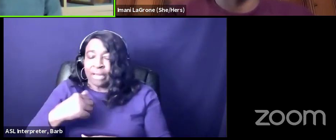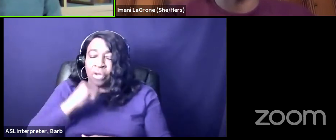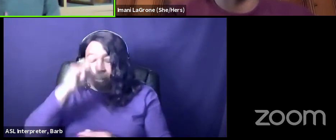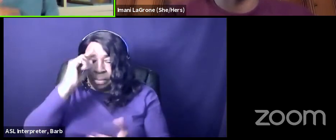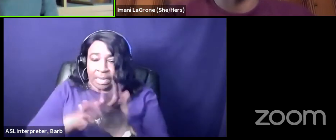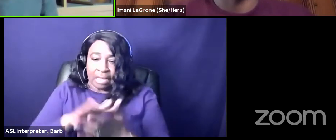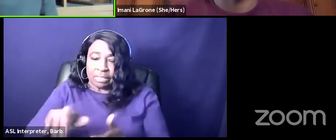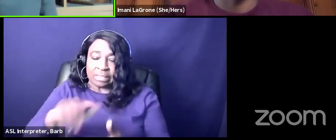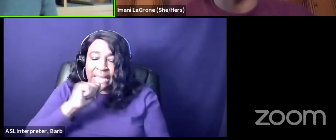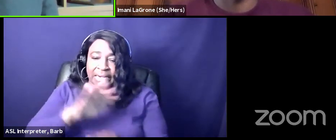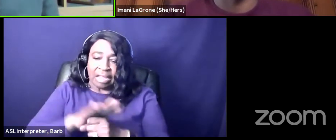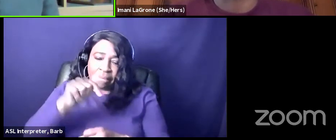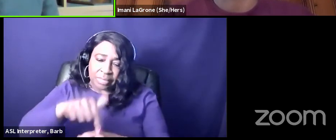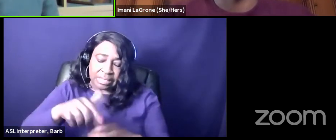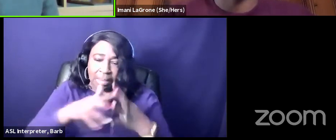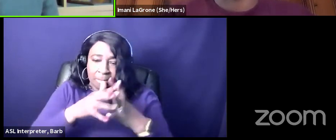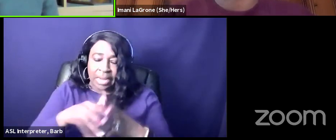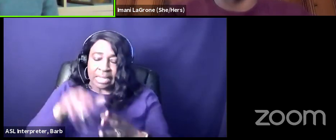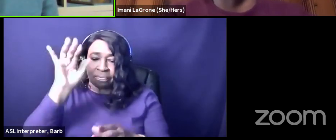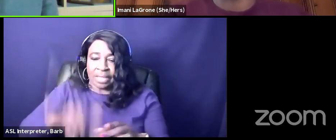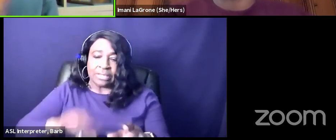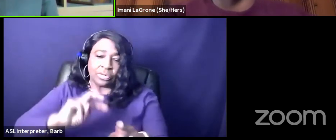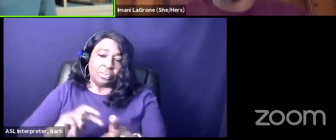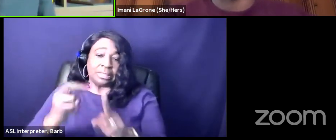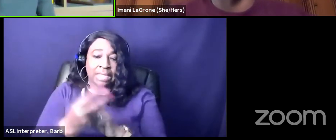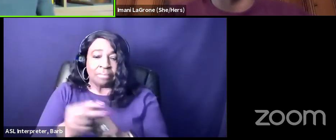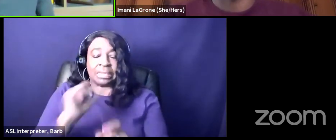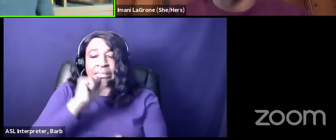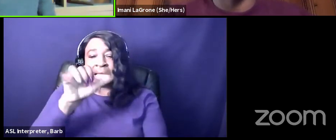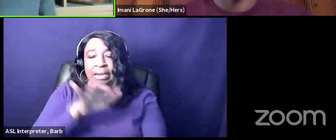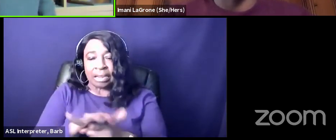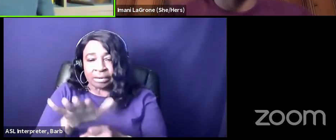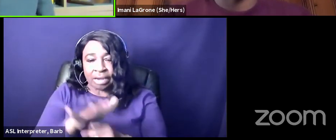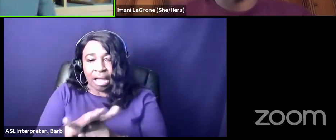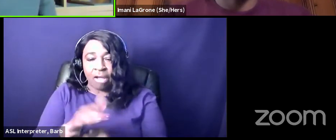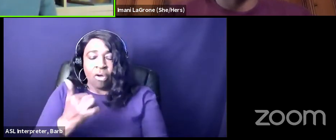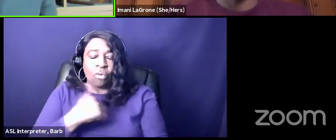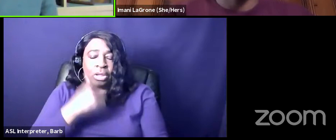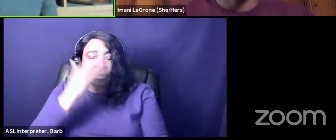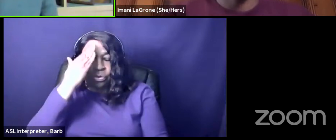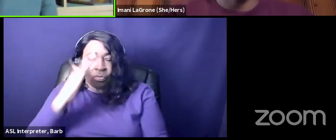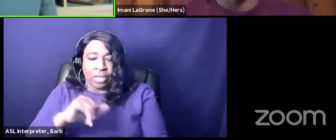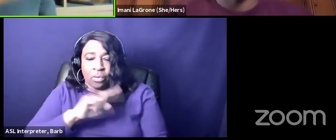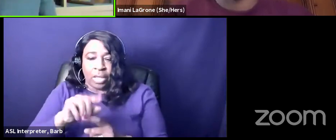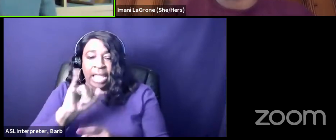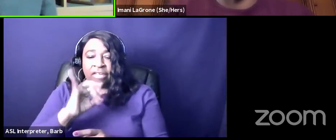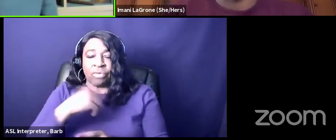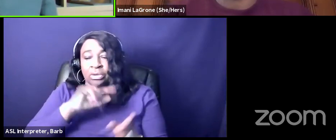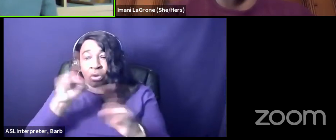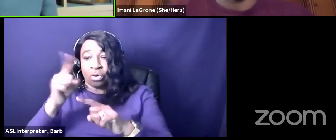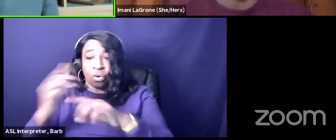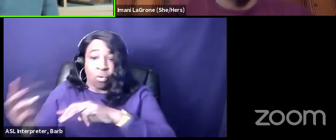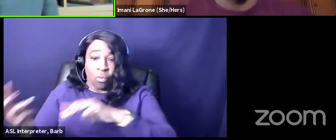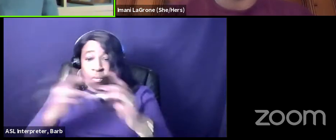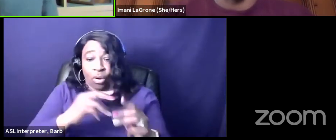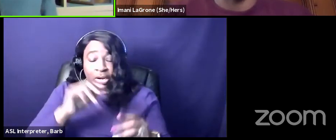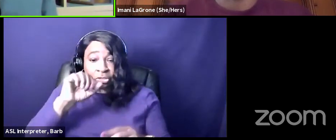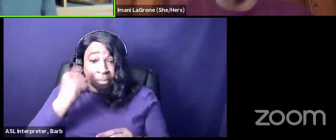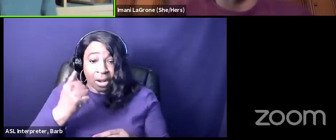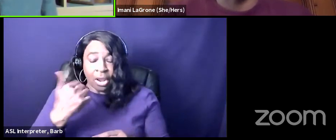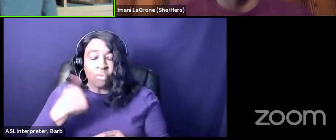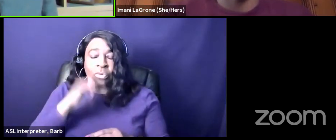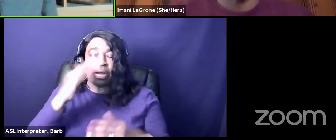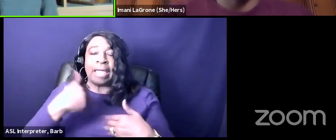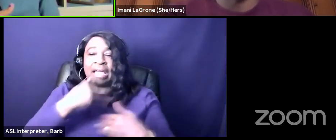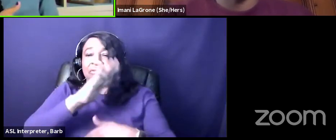it's america it's a perception of scarce resources because we know if we needed to go to war tomorrow we would find all the money so we